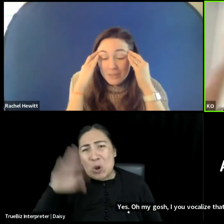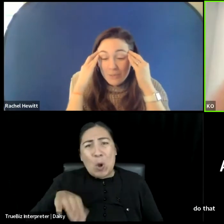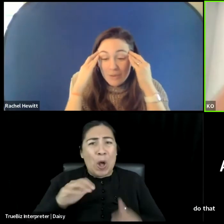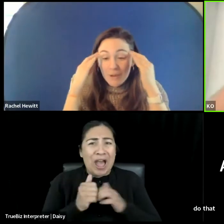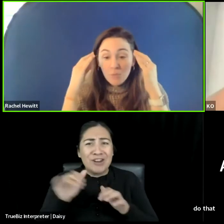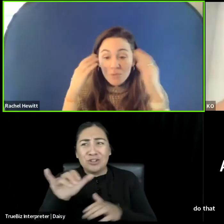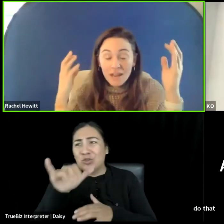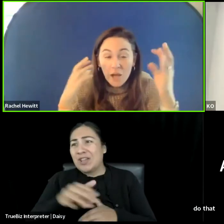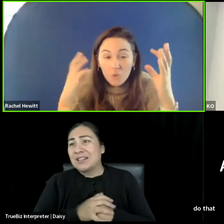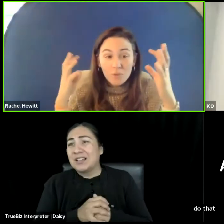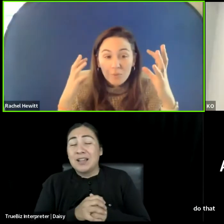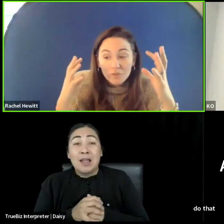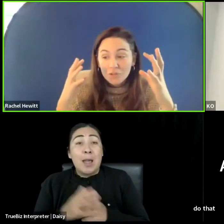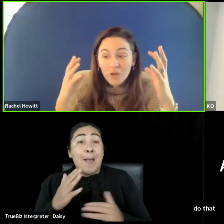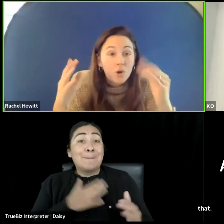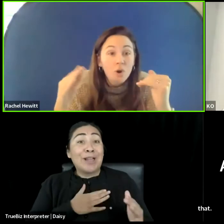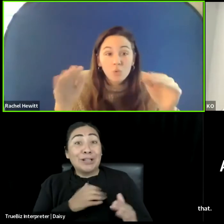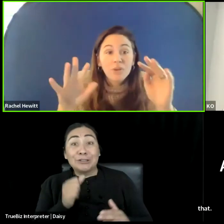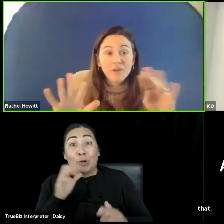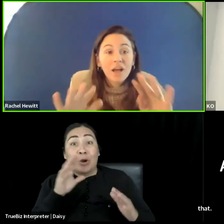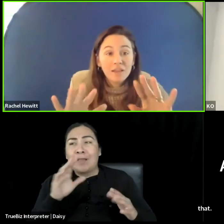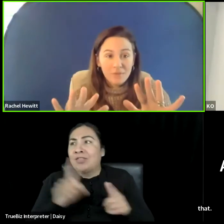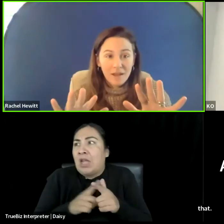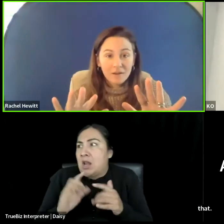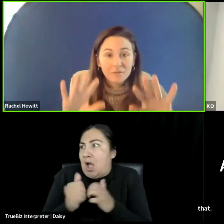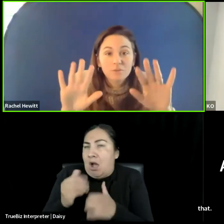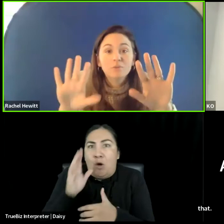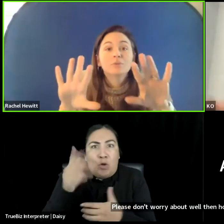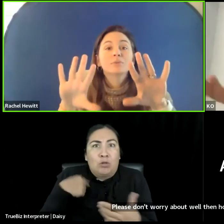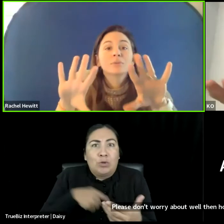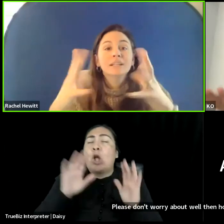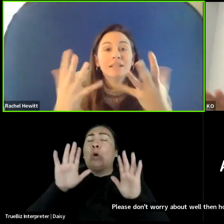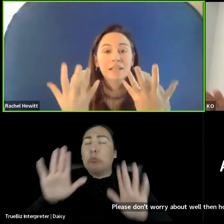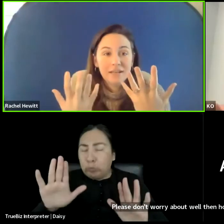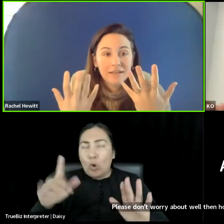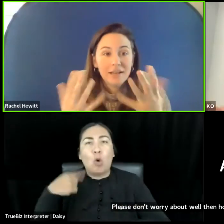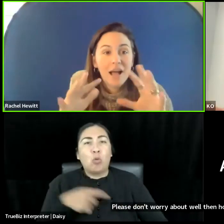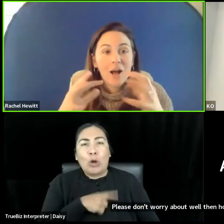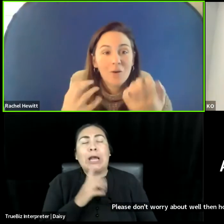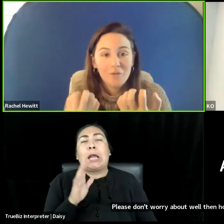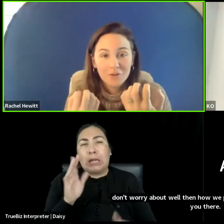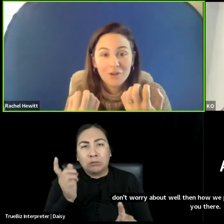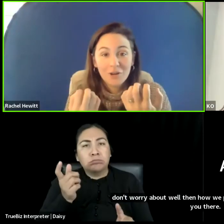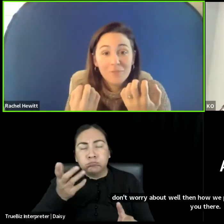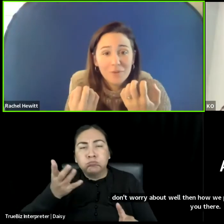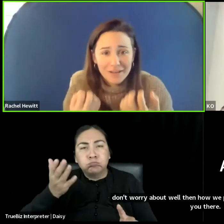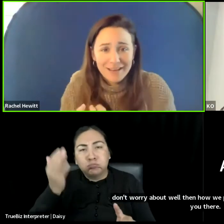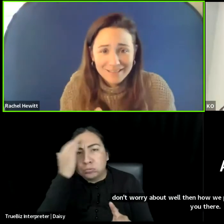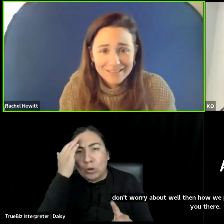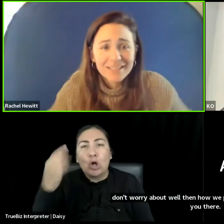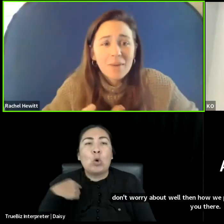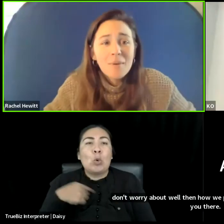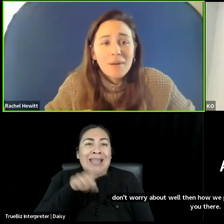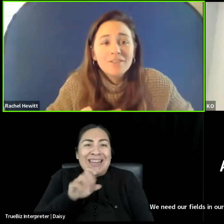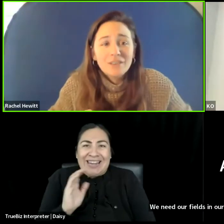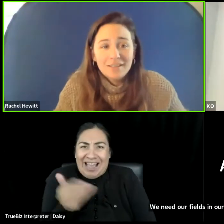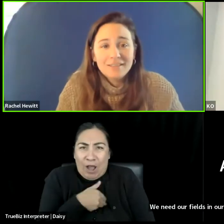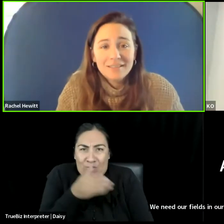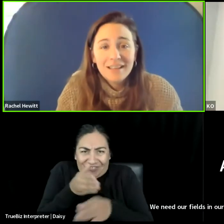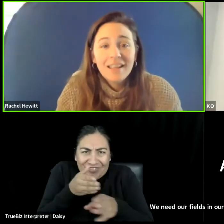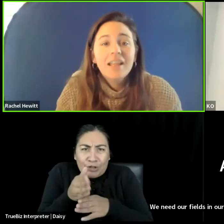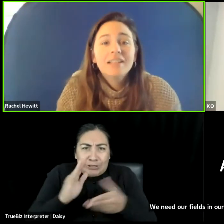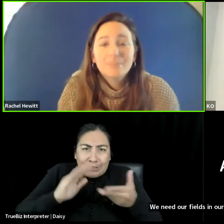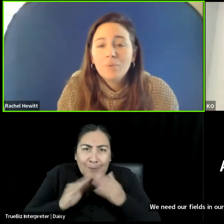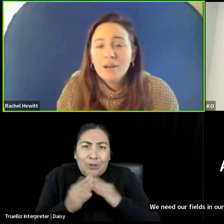Please don't worry about, well, then how will we pull the show? We've got you there. We need our fields and our community to come up under